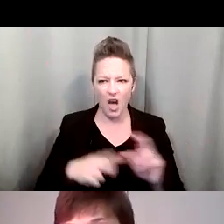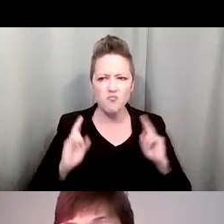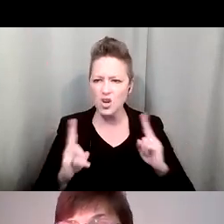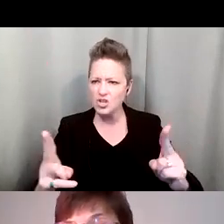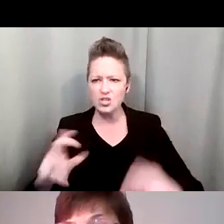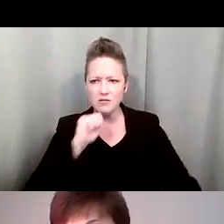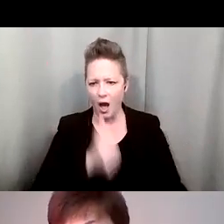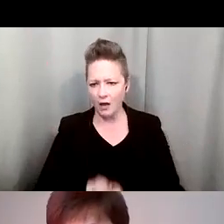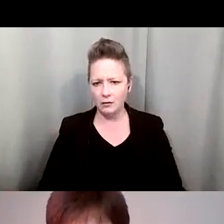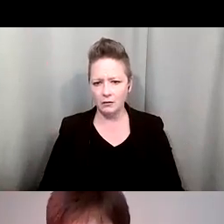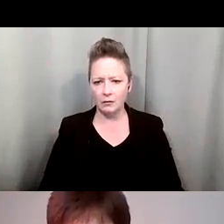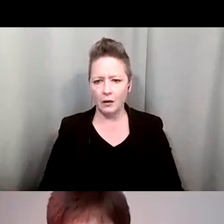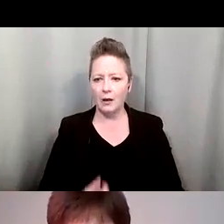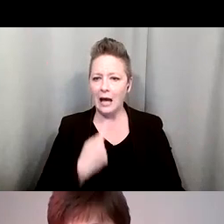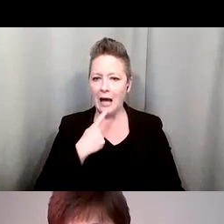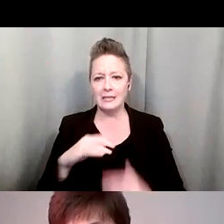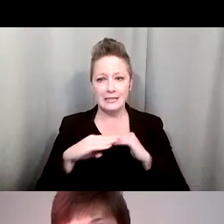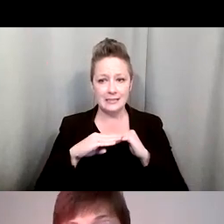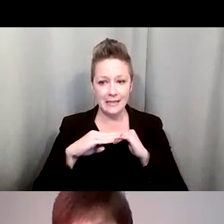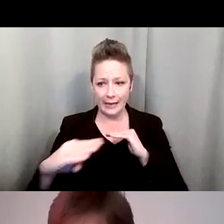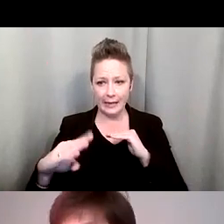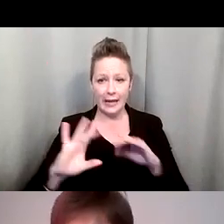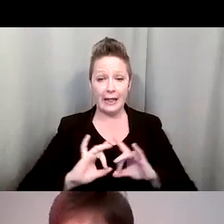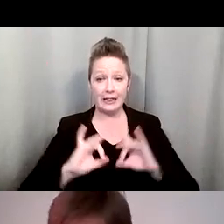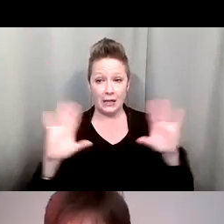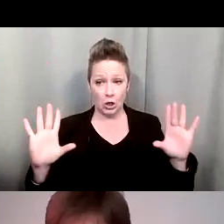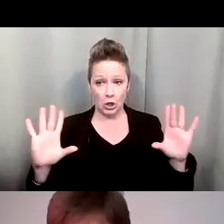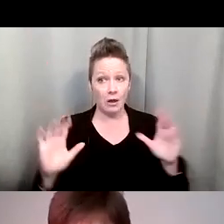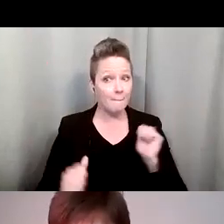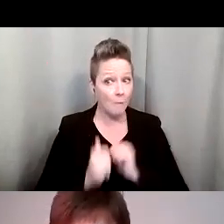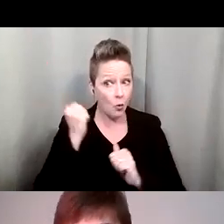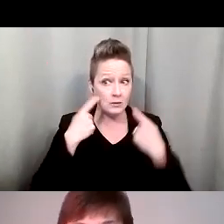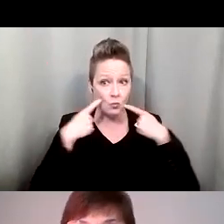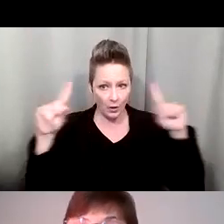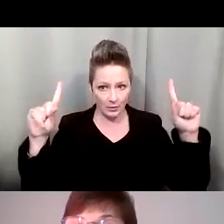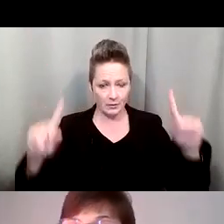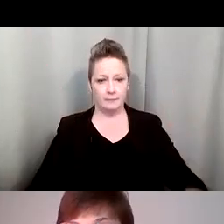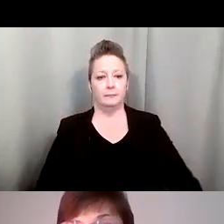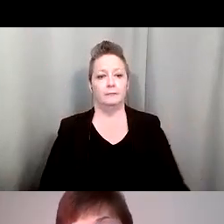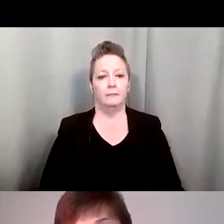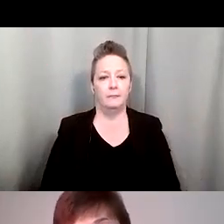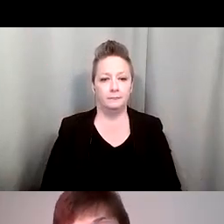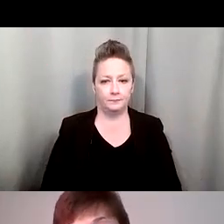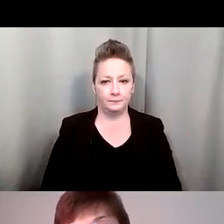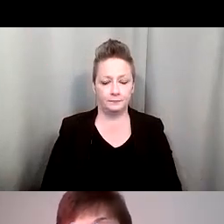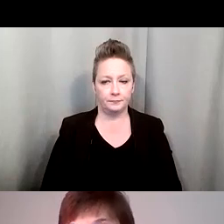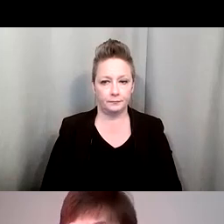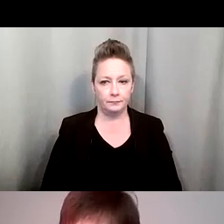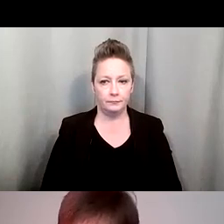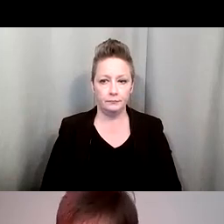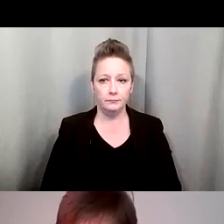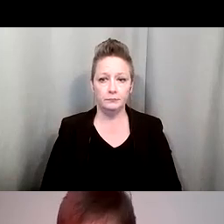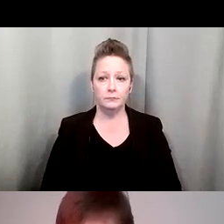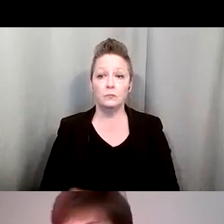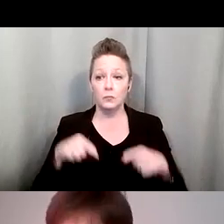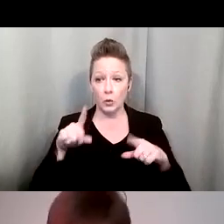pace and clear speech. And most times it works. So during the conversation, use short, simple